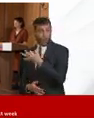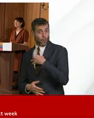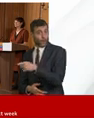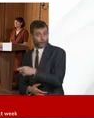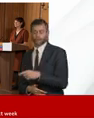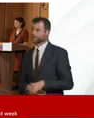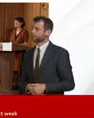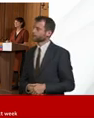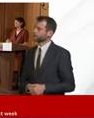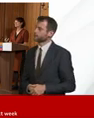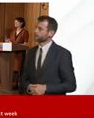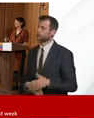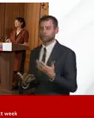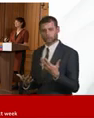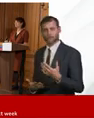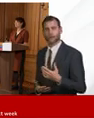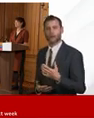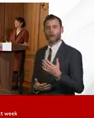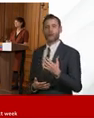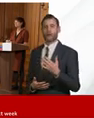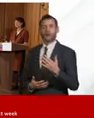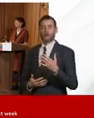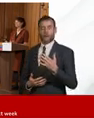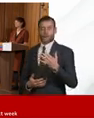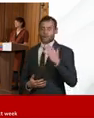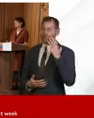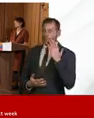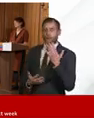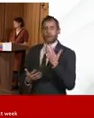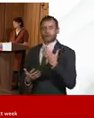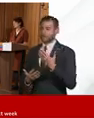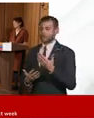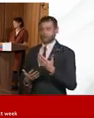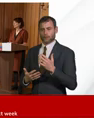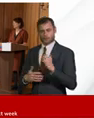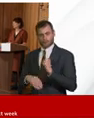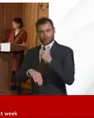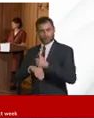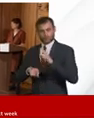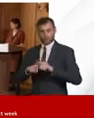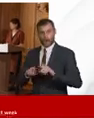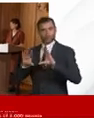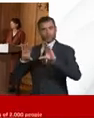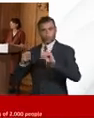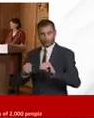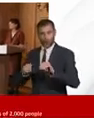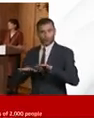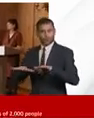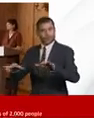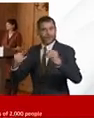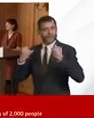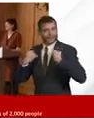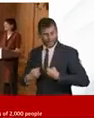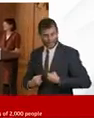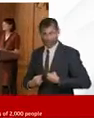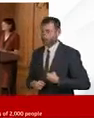been very careful to ensure that as individual steps increasing steps are put in place to try and manage this outbreak that we manage